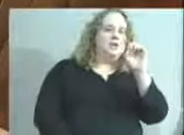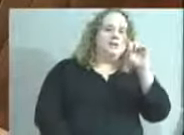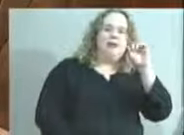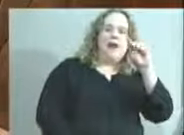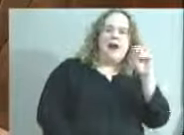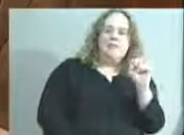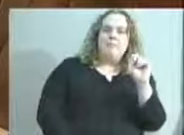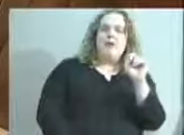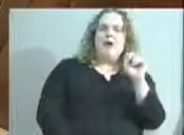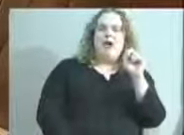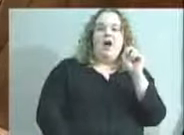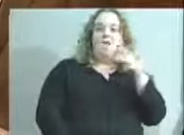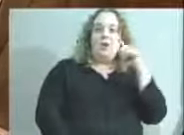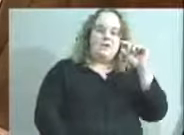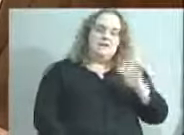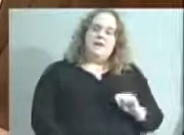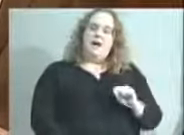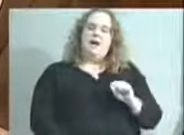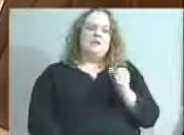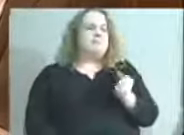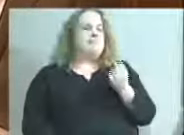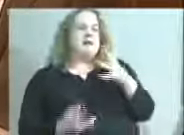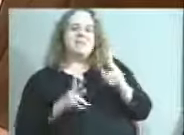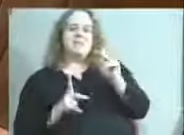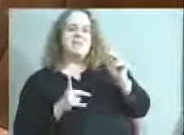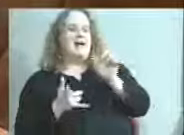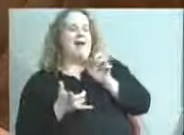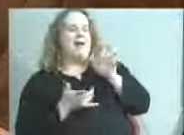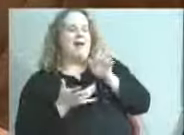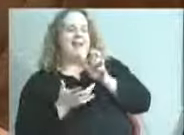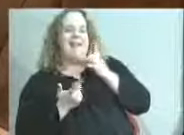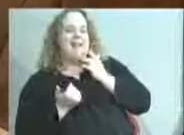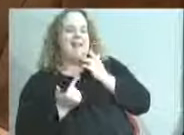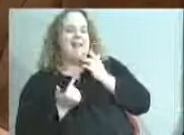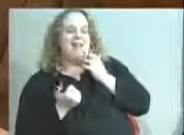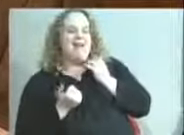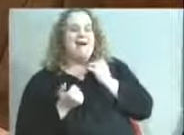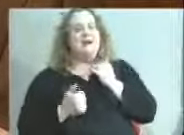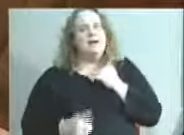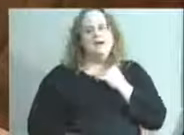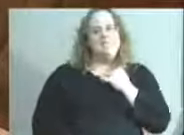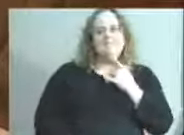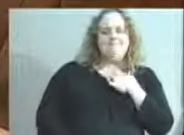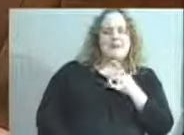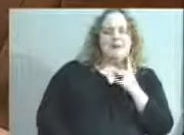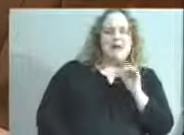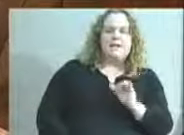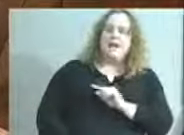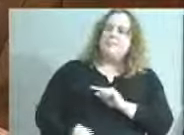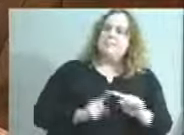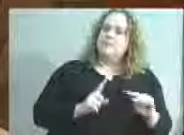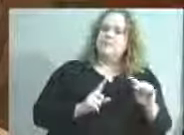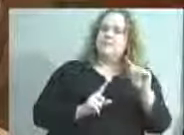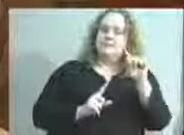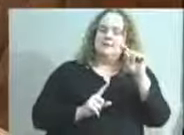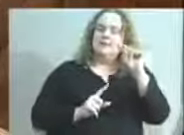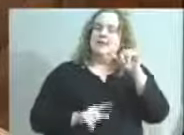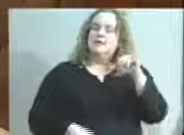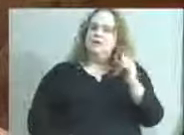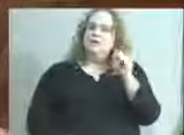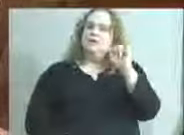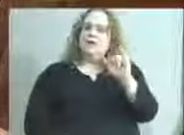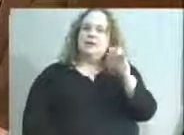just put his head down and he went about doing it. So, I think Jay taught us about setting big goals and he also taught us how to win